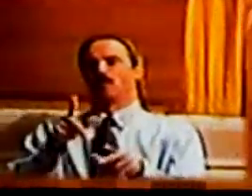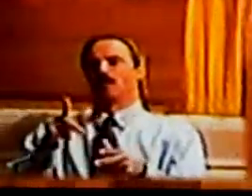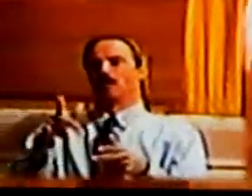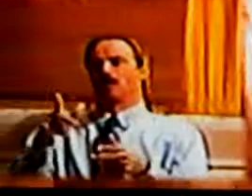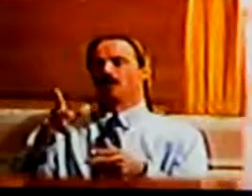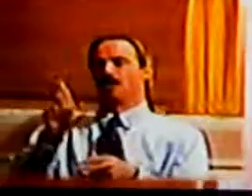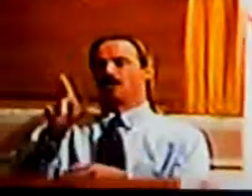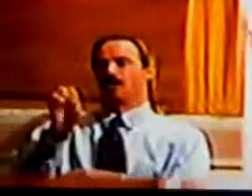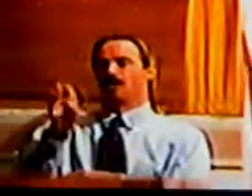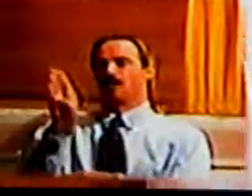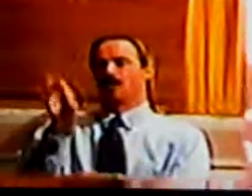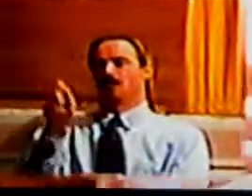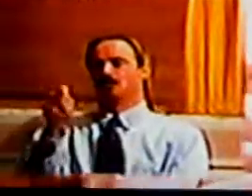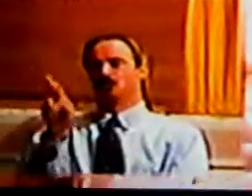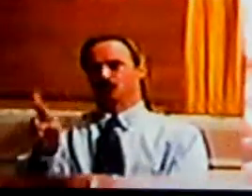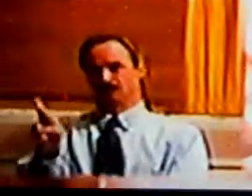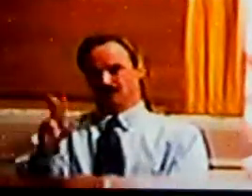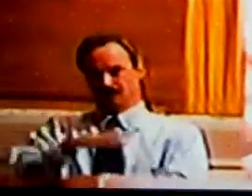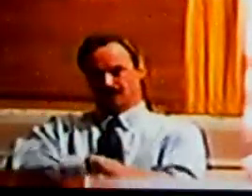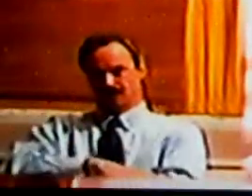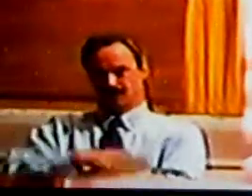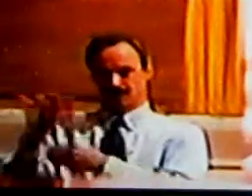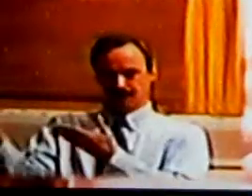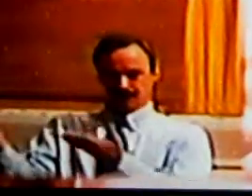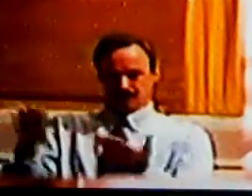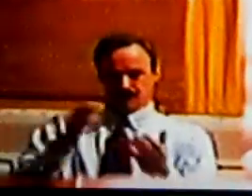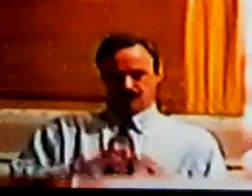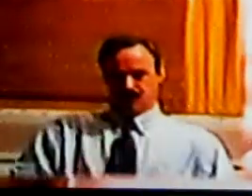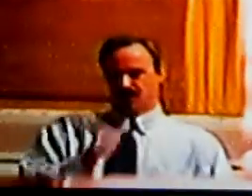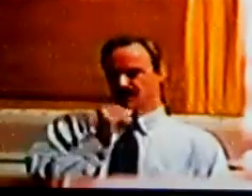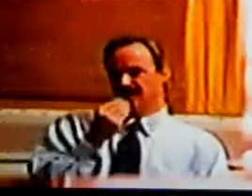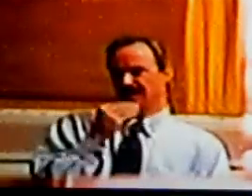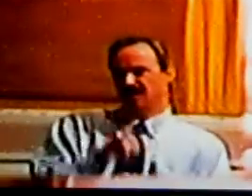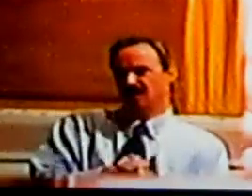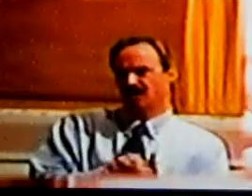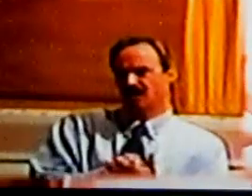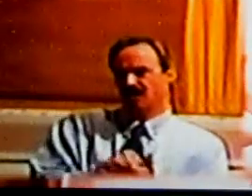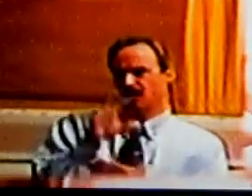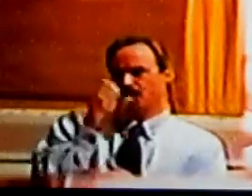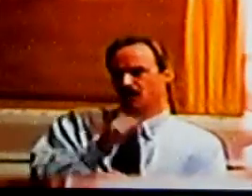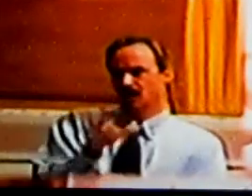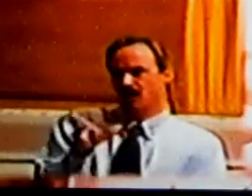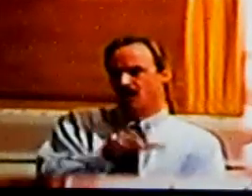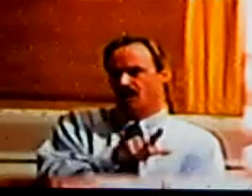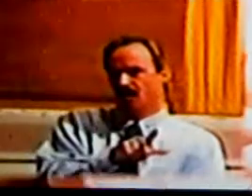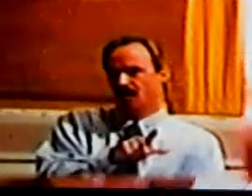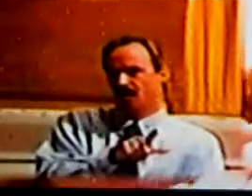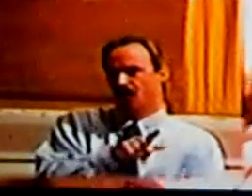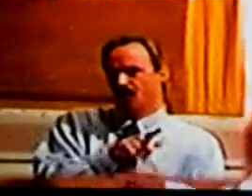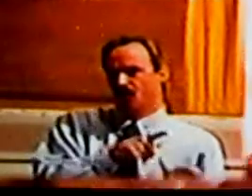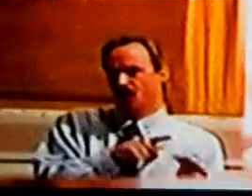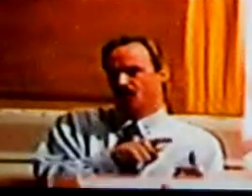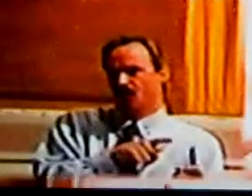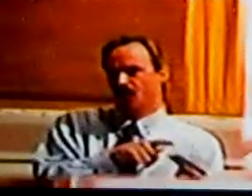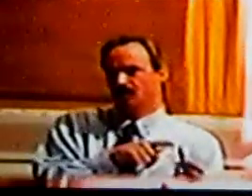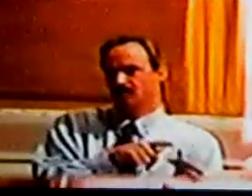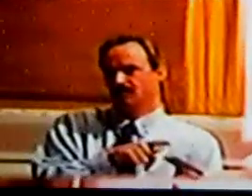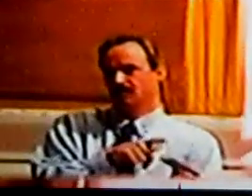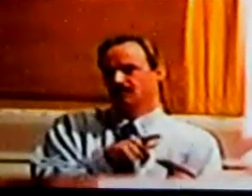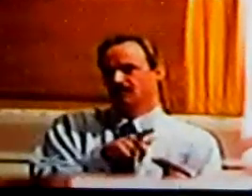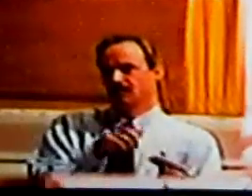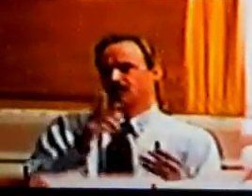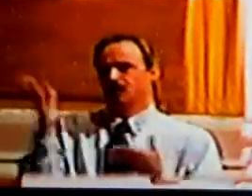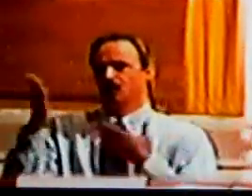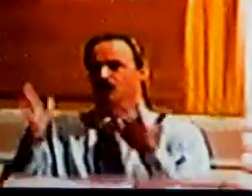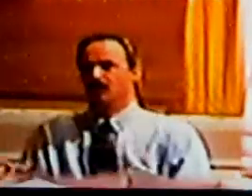customer says i'm not eating that lobster that lobster is missing its left claw the waiter says well we know the claw is missing